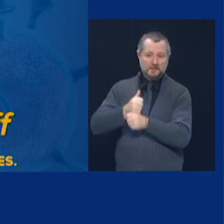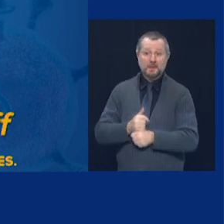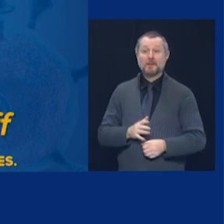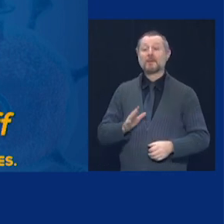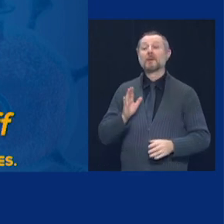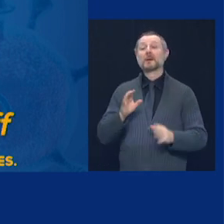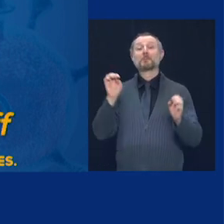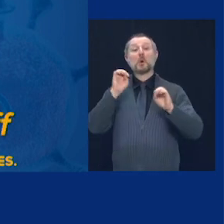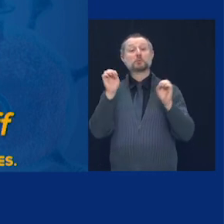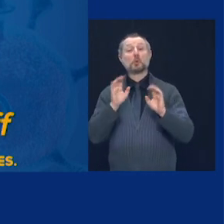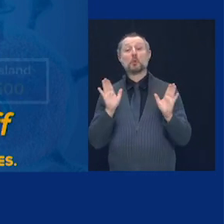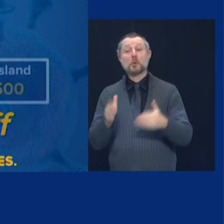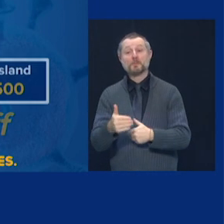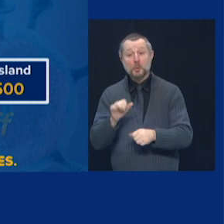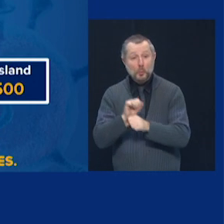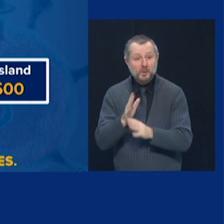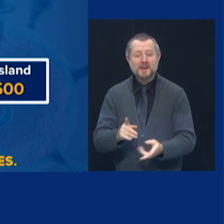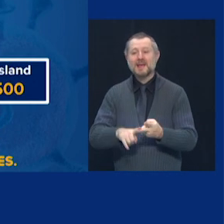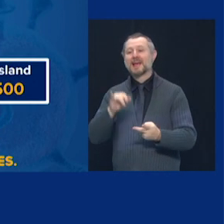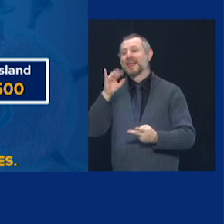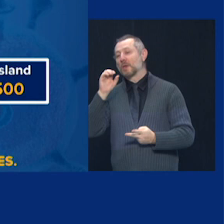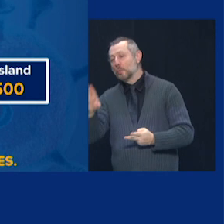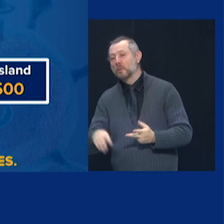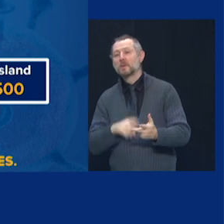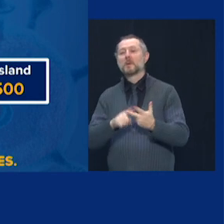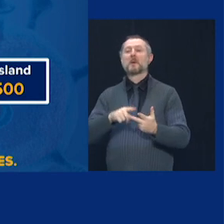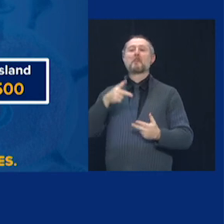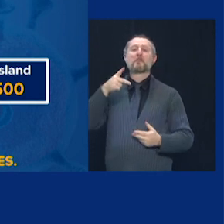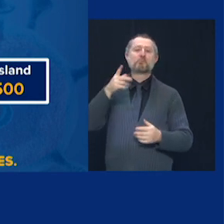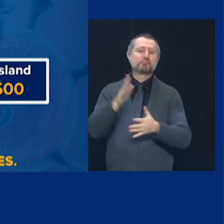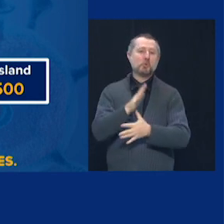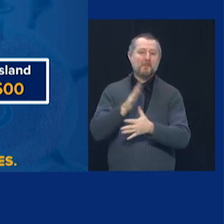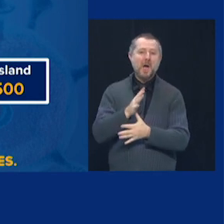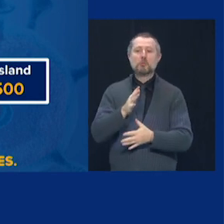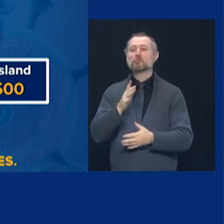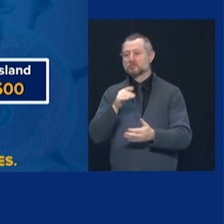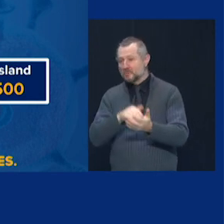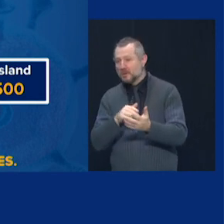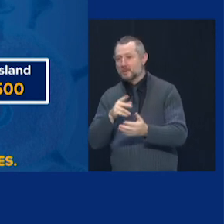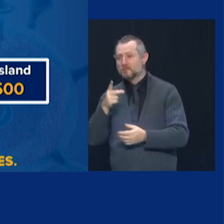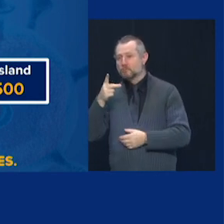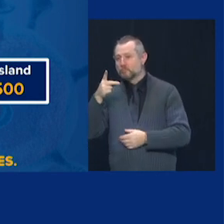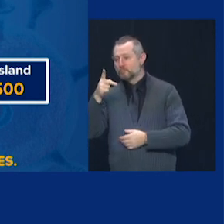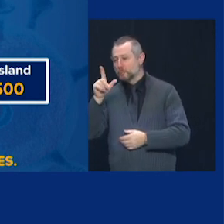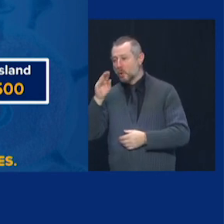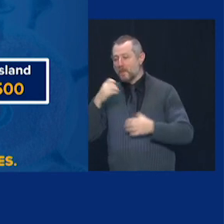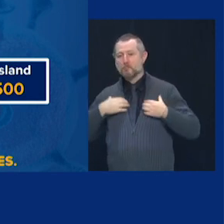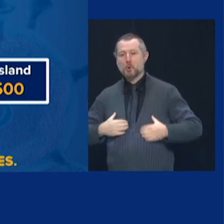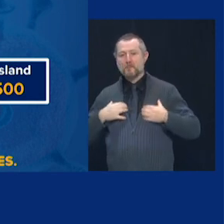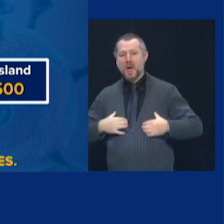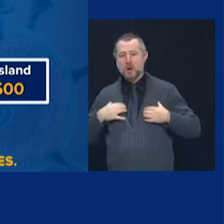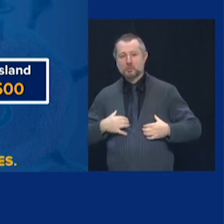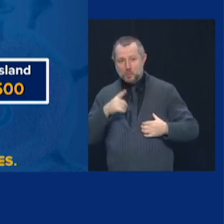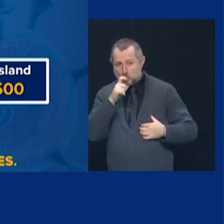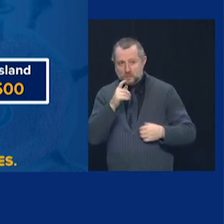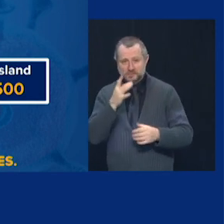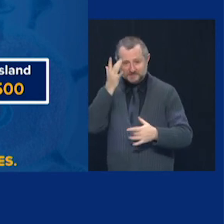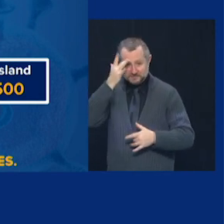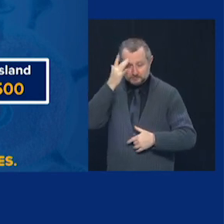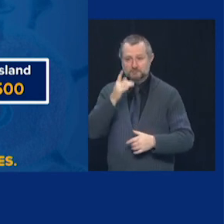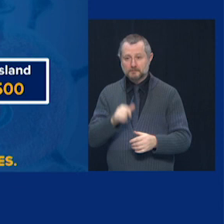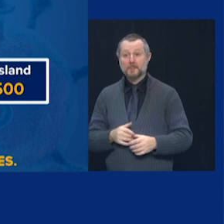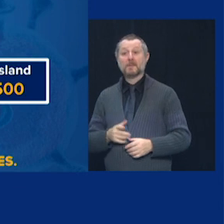The allocation by region, again,